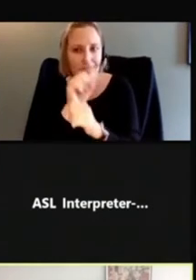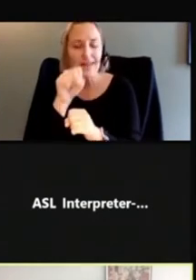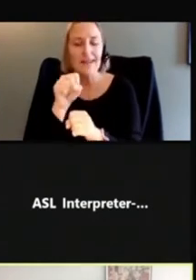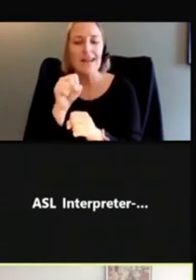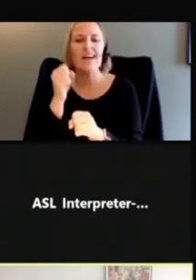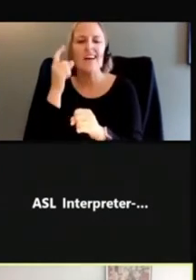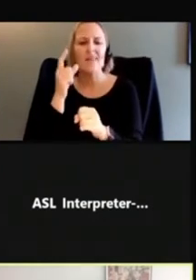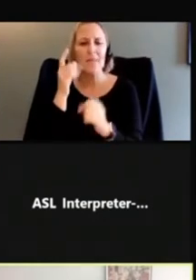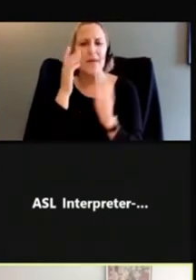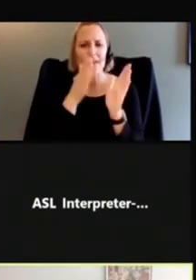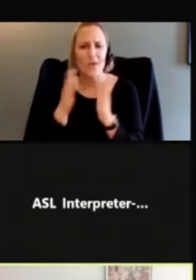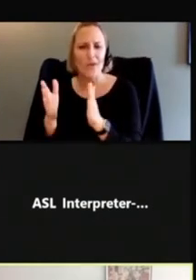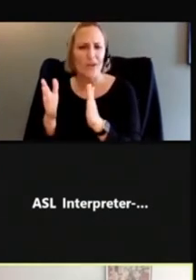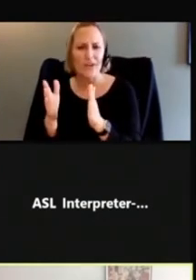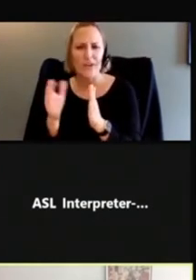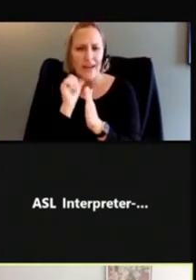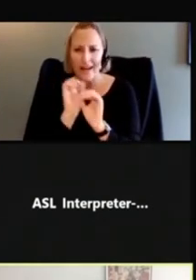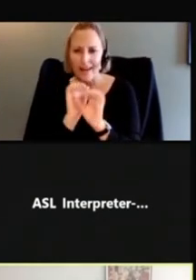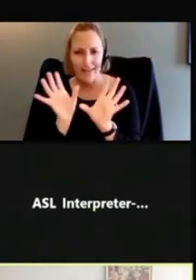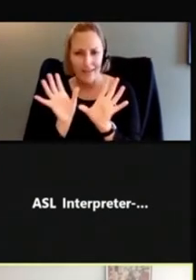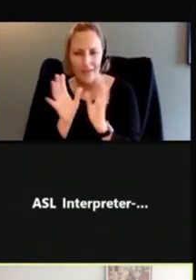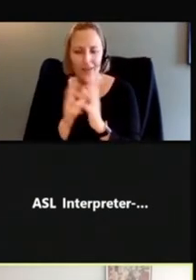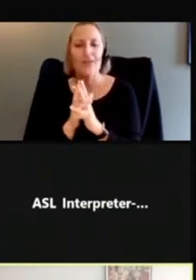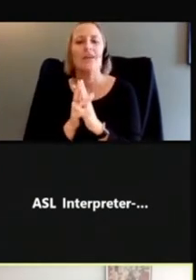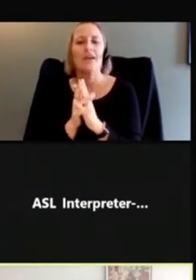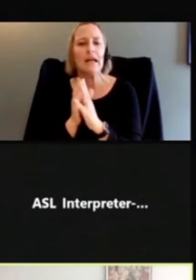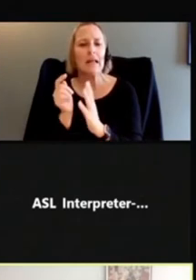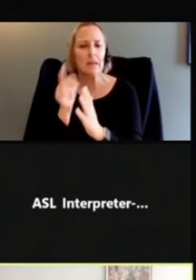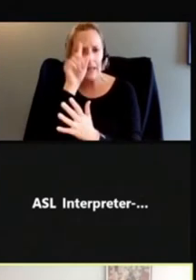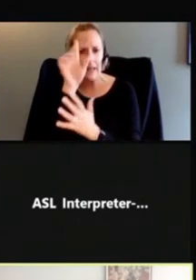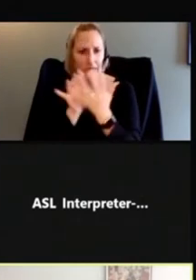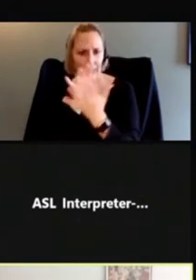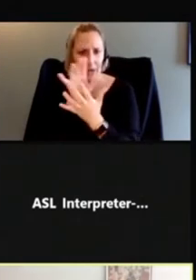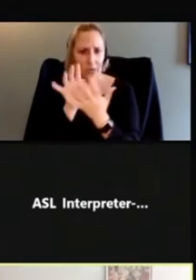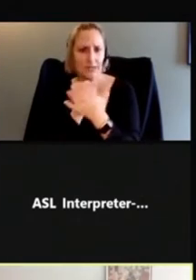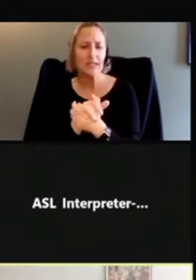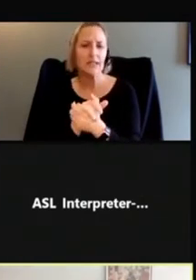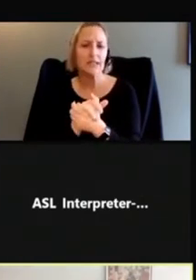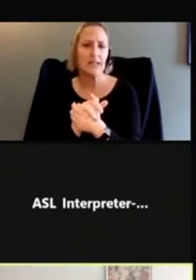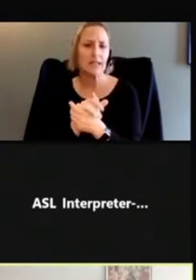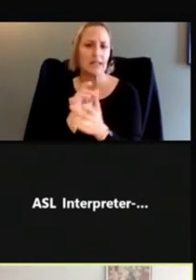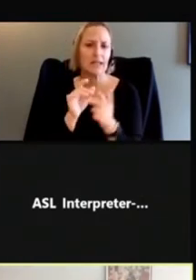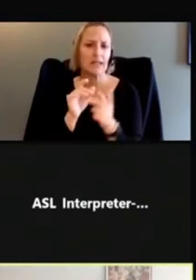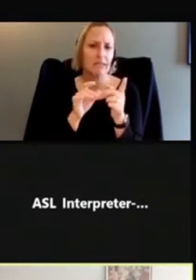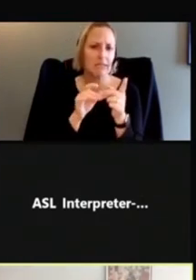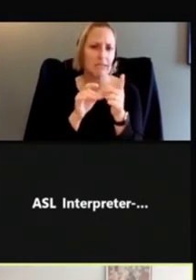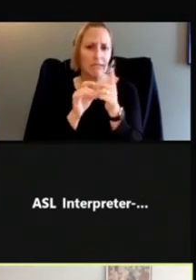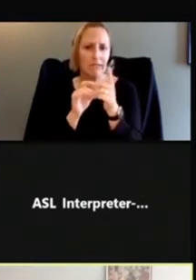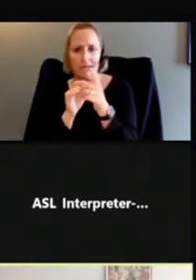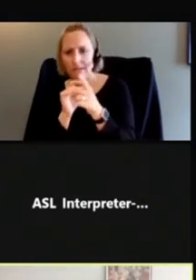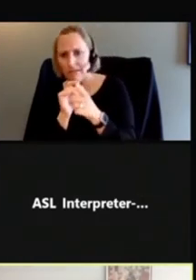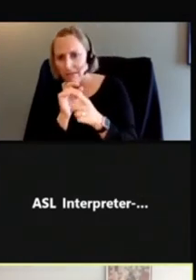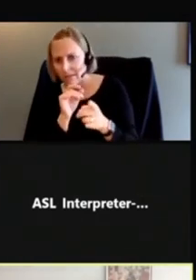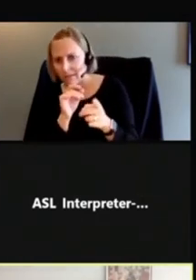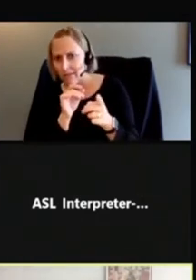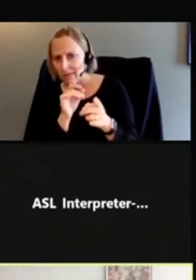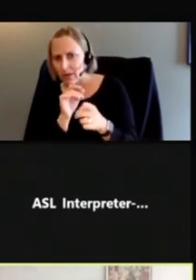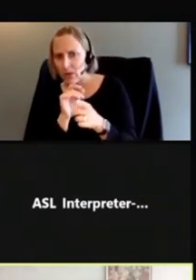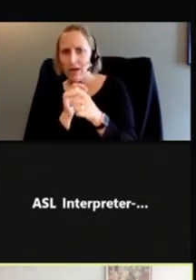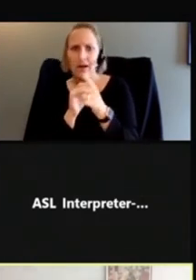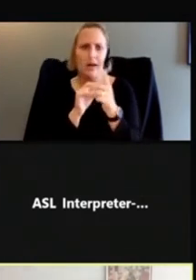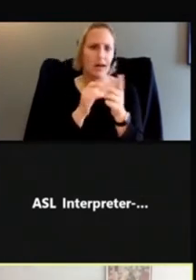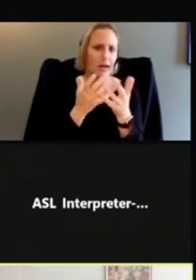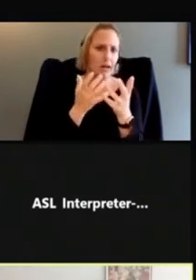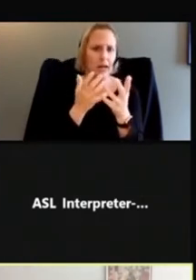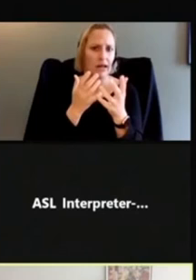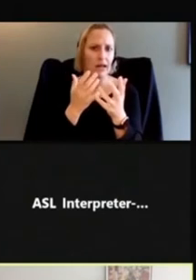little bit confusing. So here they're kind of going in a, maybe a clockwise direction. I'm not sure, but starting out